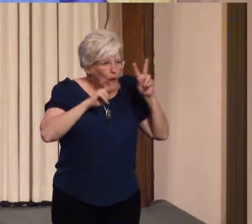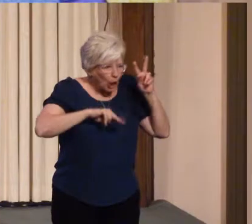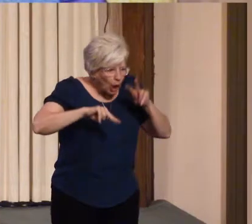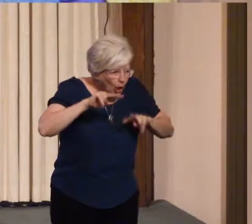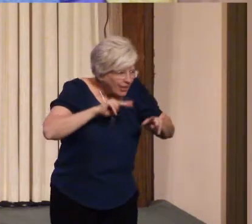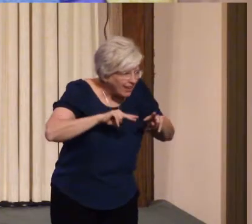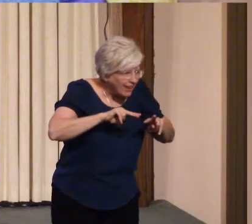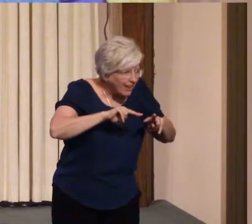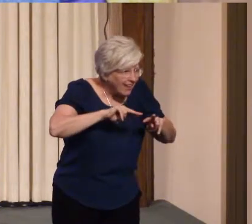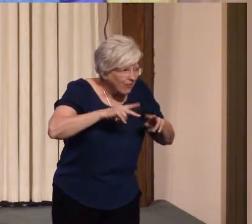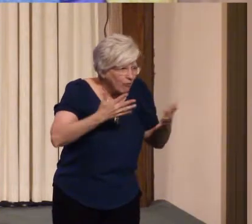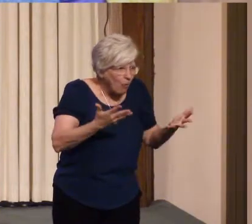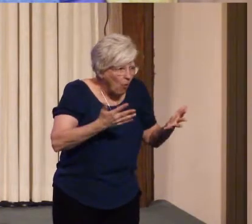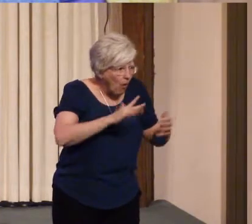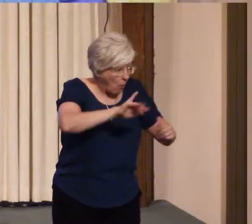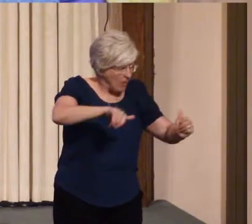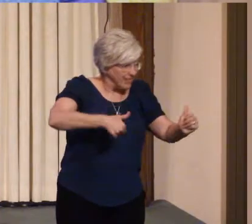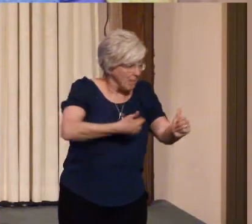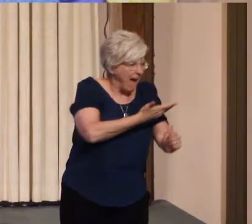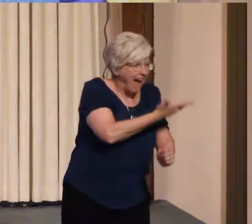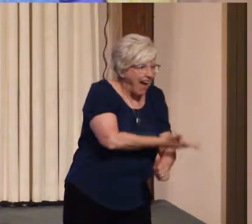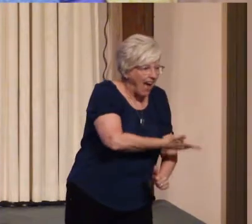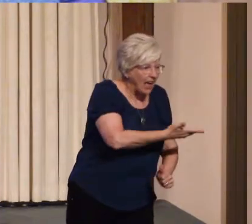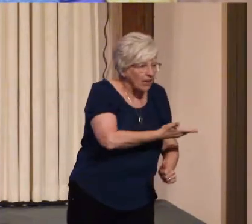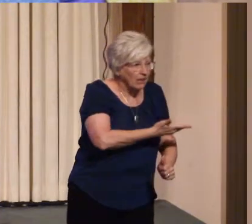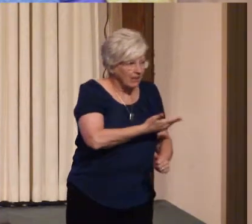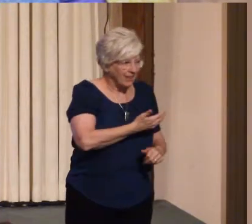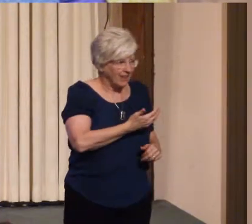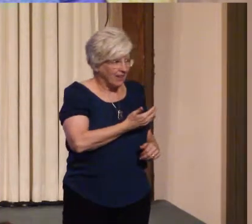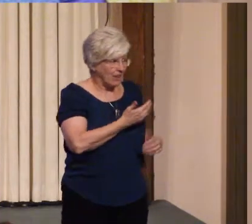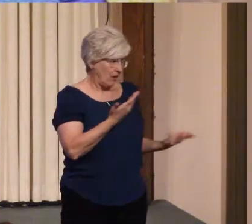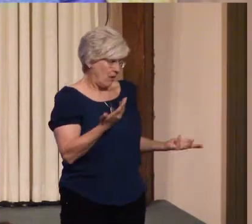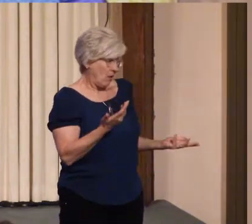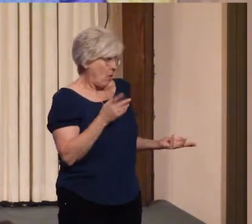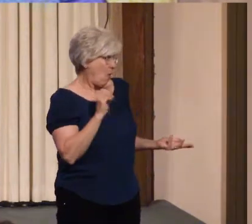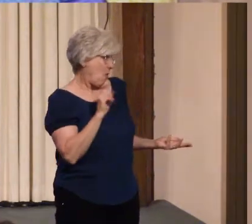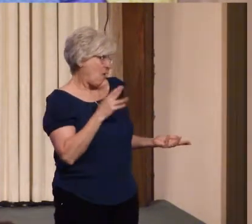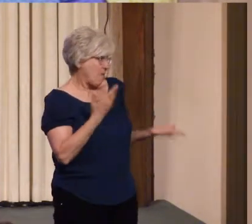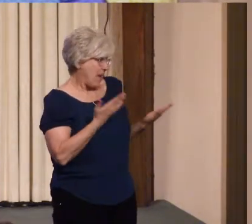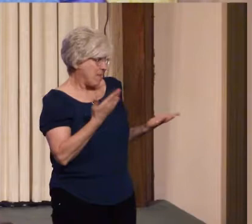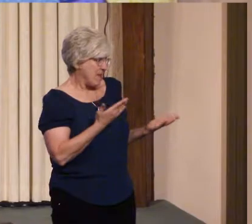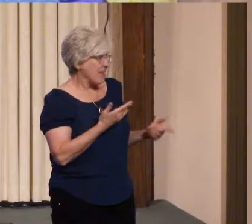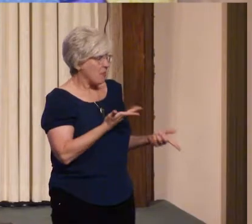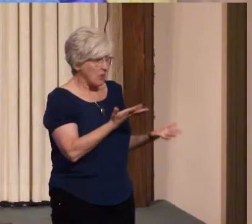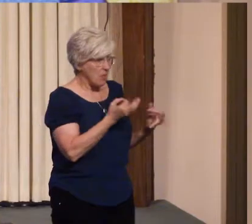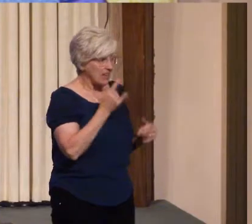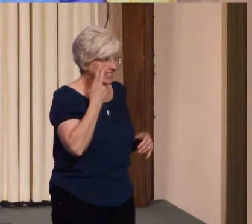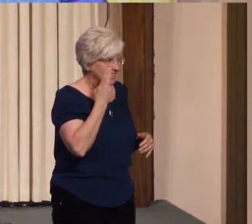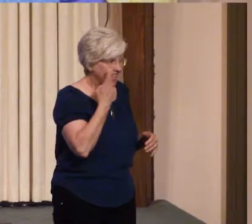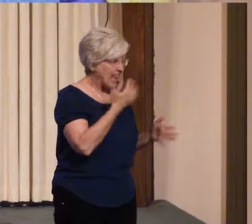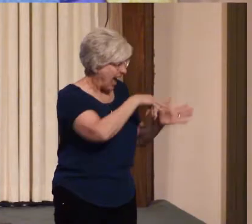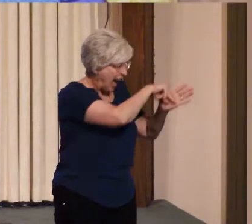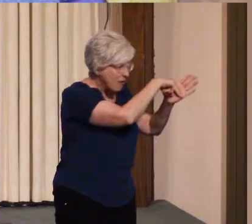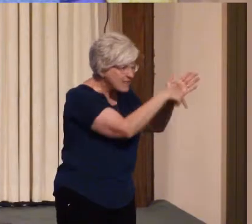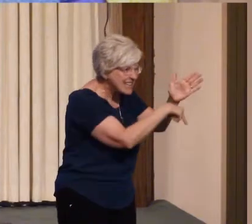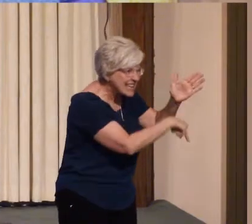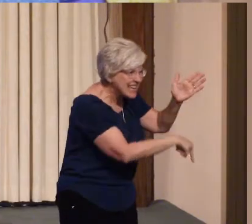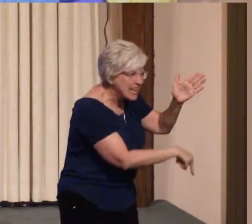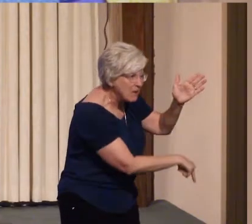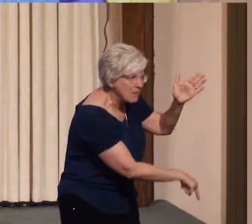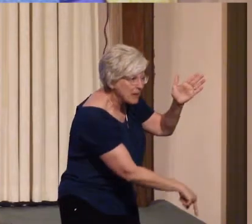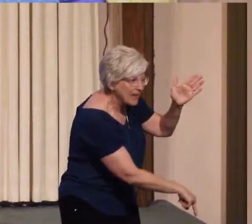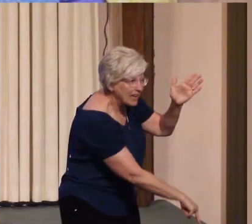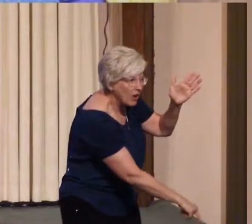or do we really want to see how deep that rabbit hole goes do we want to explore the realm of